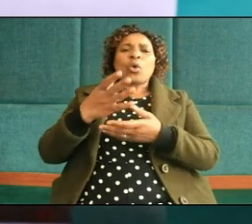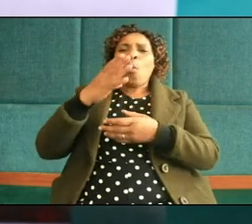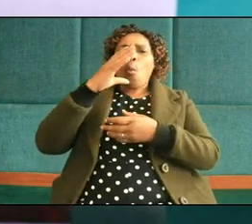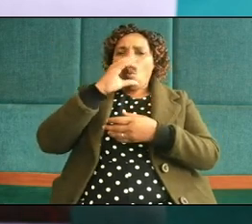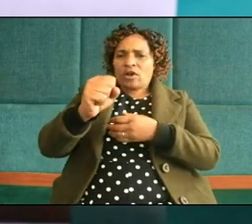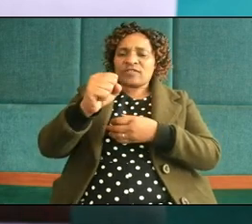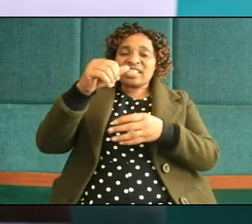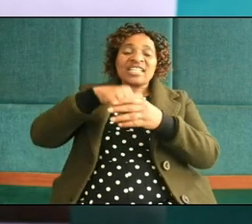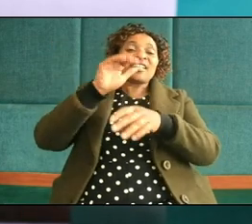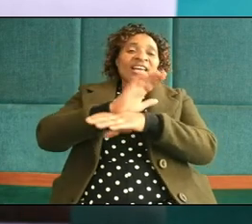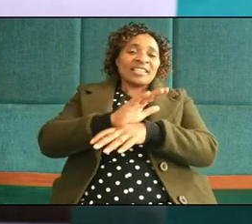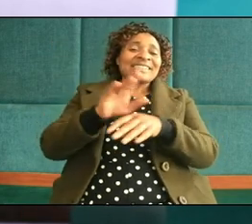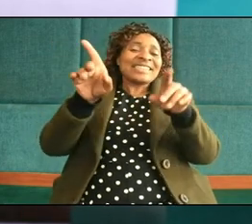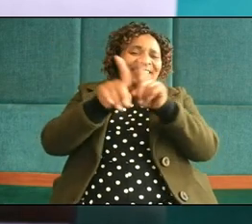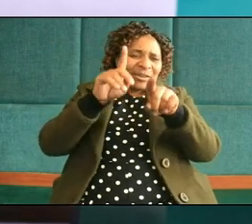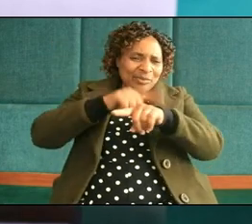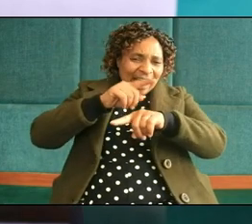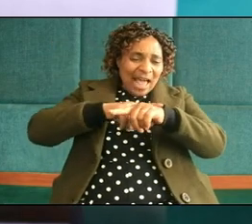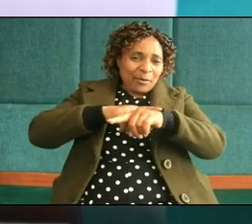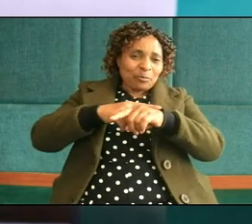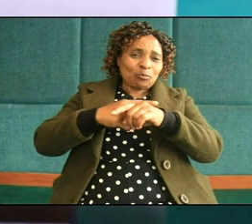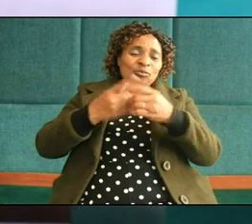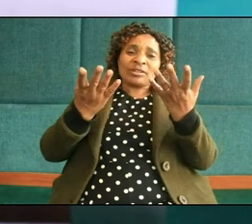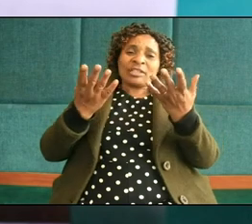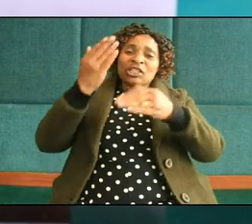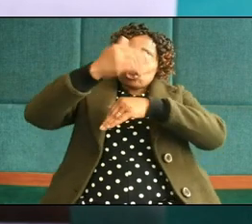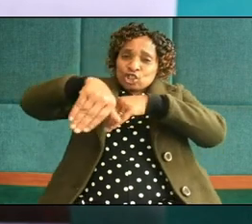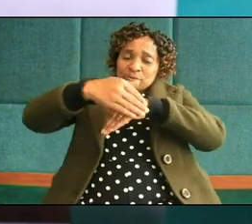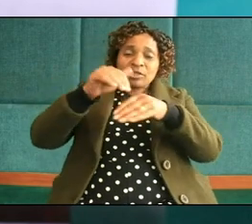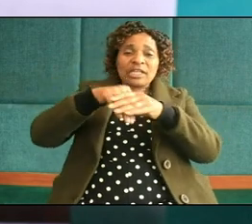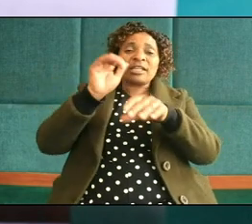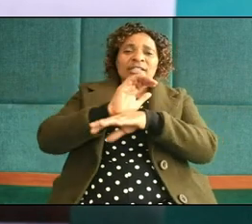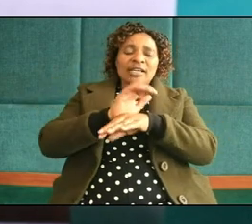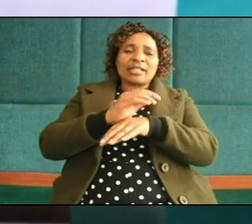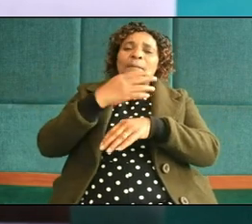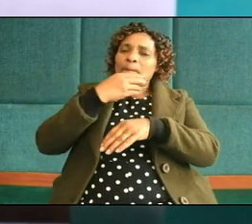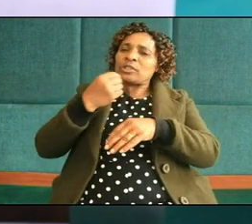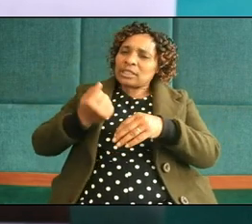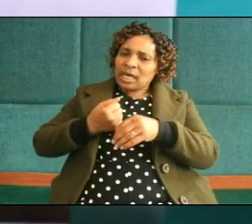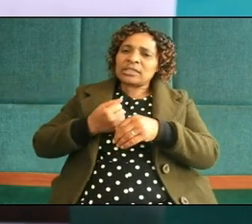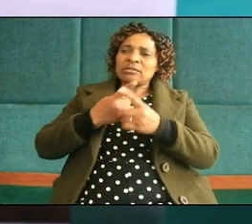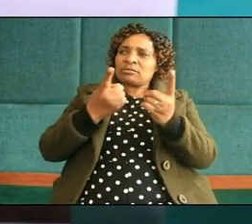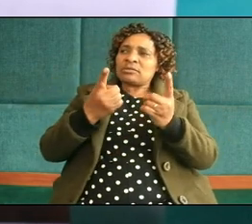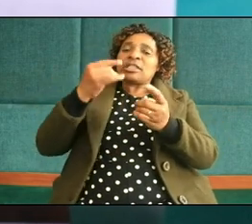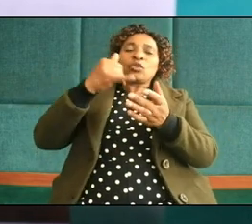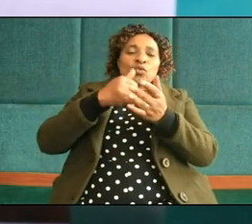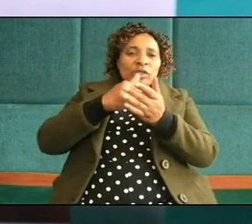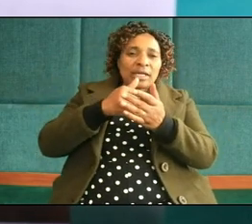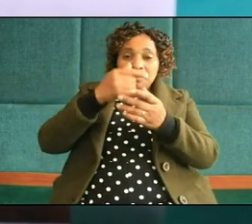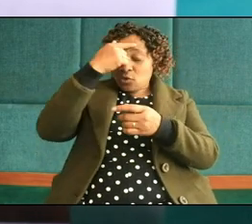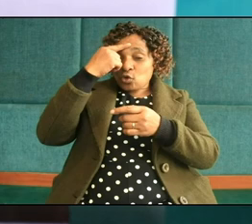but also sheep in the church and boys and girls you are not excluded because you are living in the church